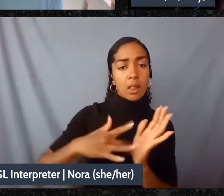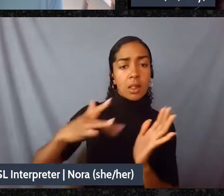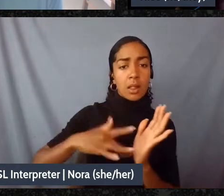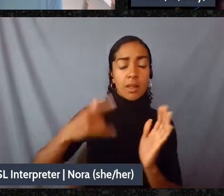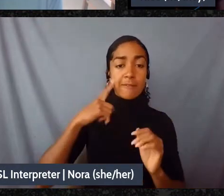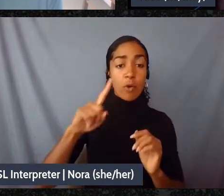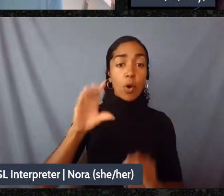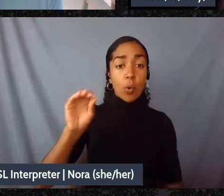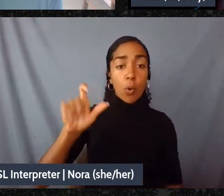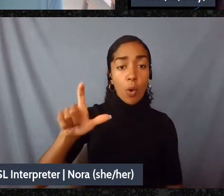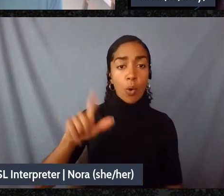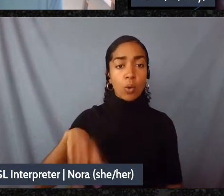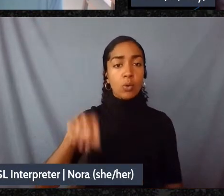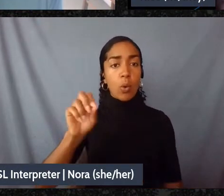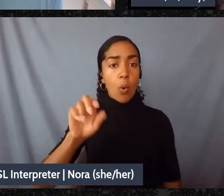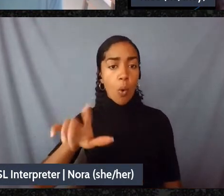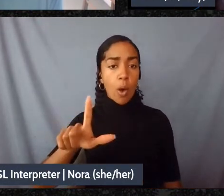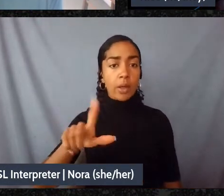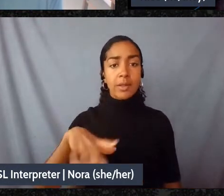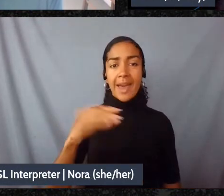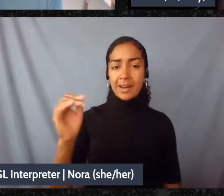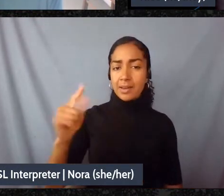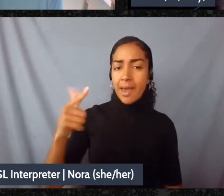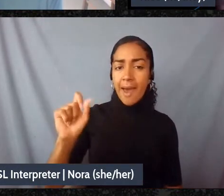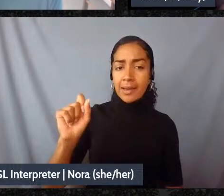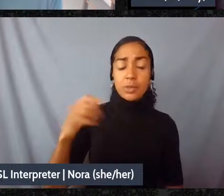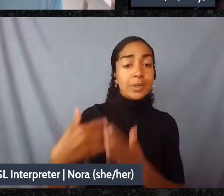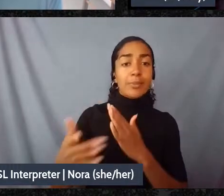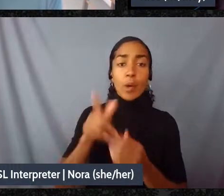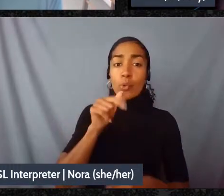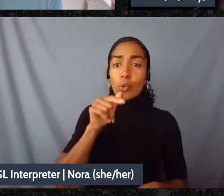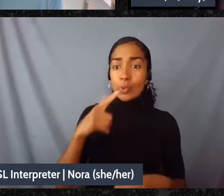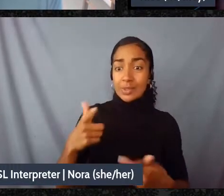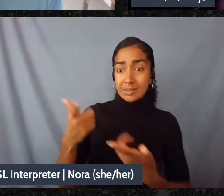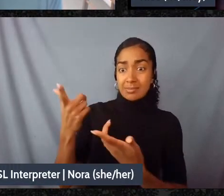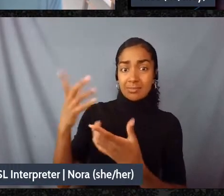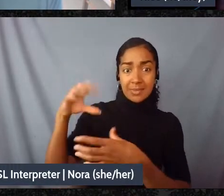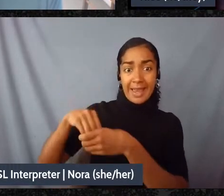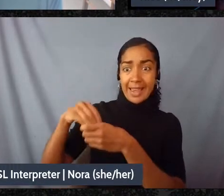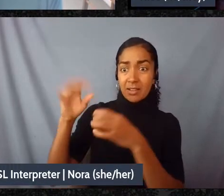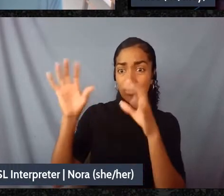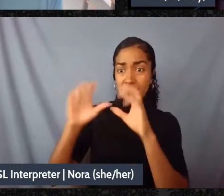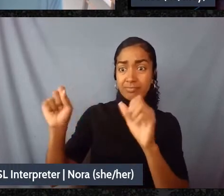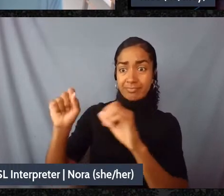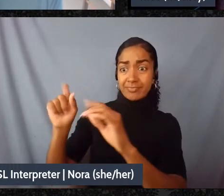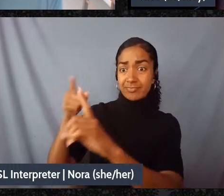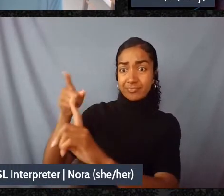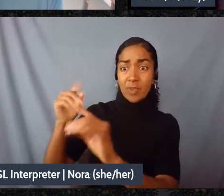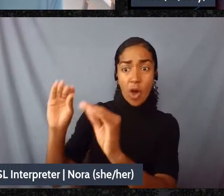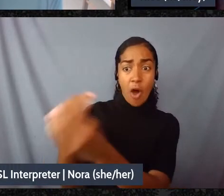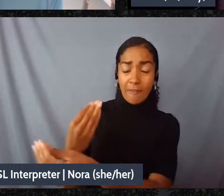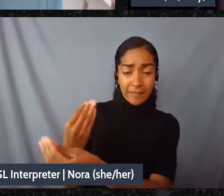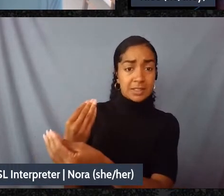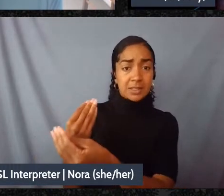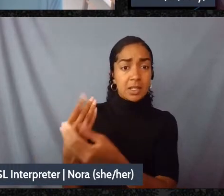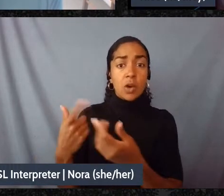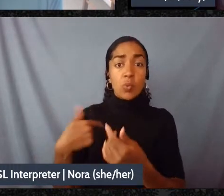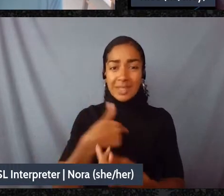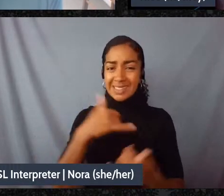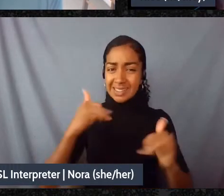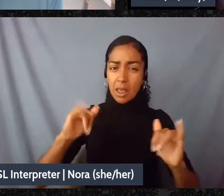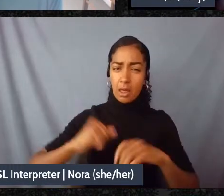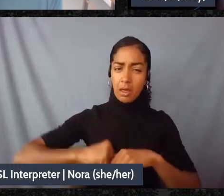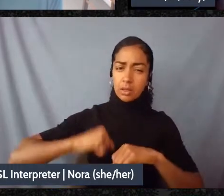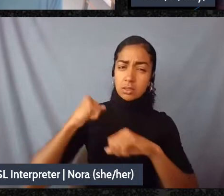what administration has been in office, we've had to fight constantly to protect our land, air, bodies, and waters.